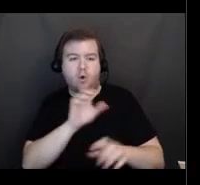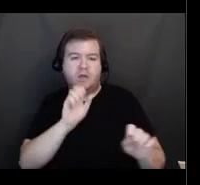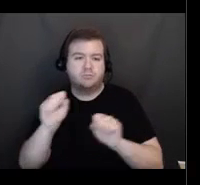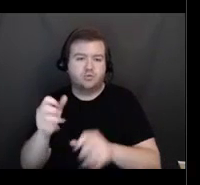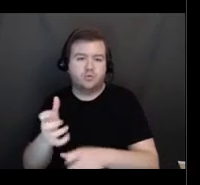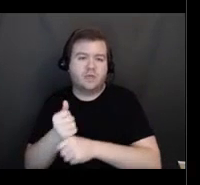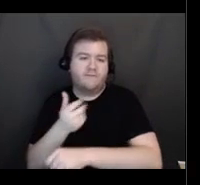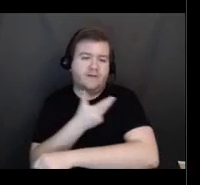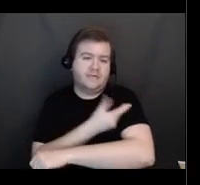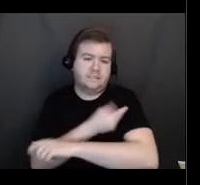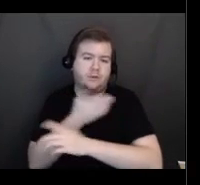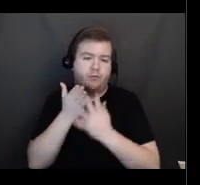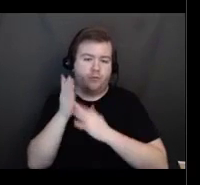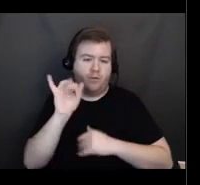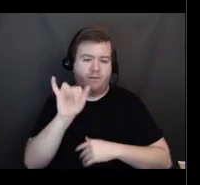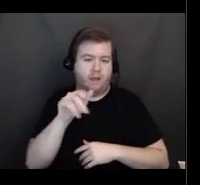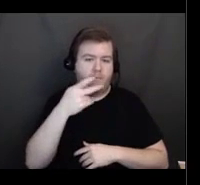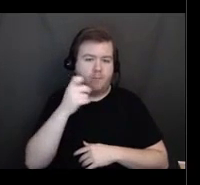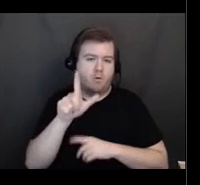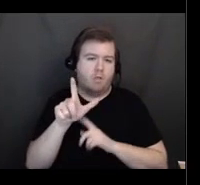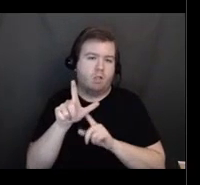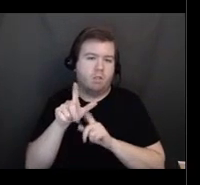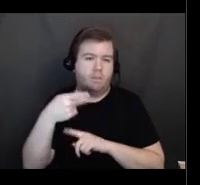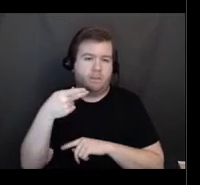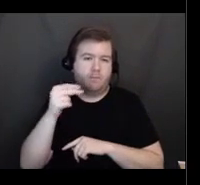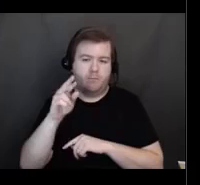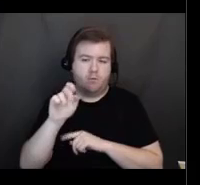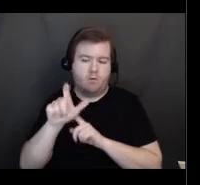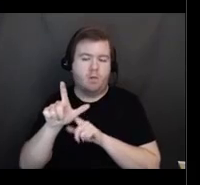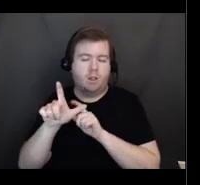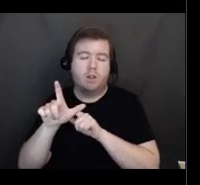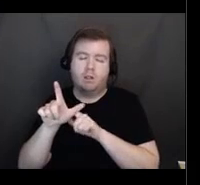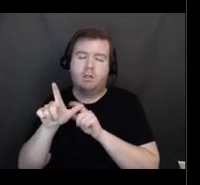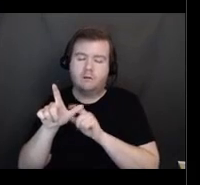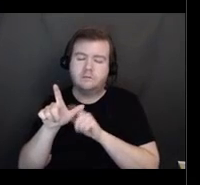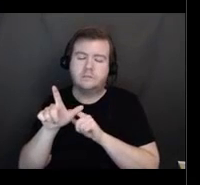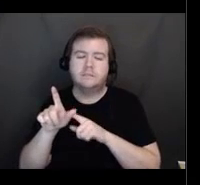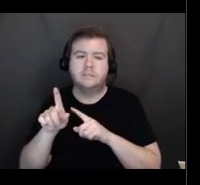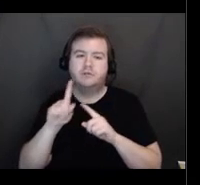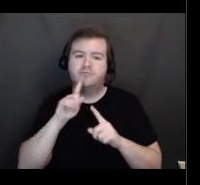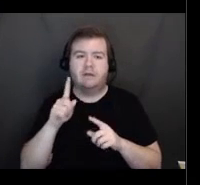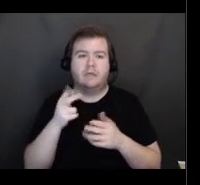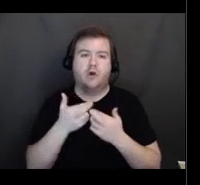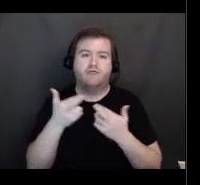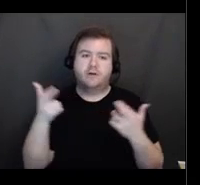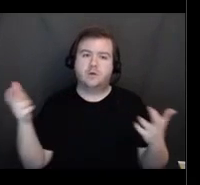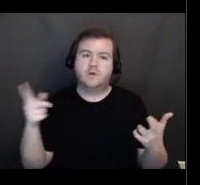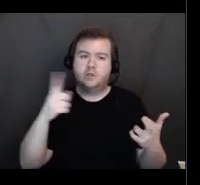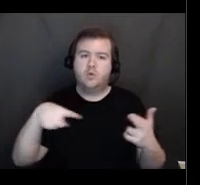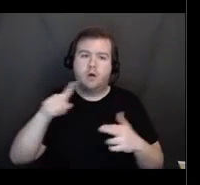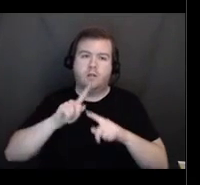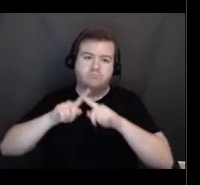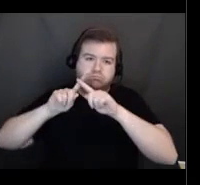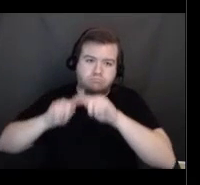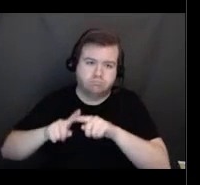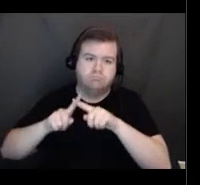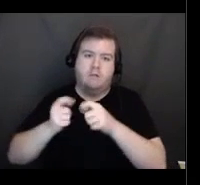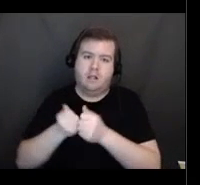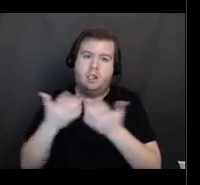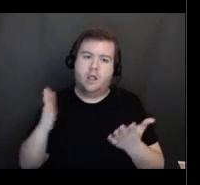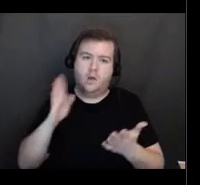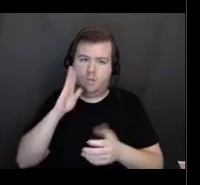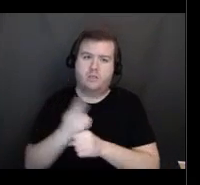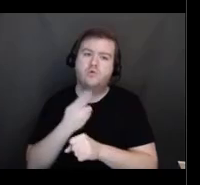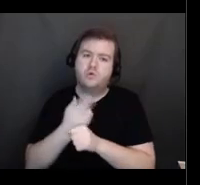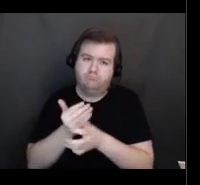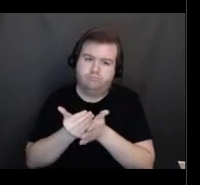the resource that you guys will be finding yourselves using quite often. The